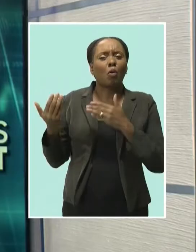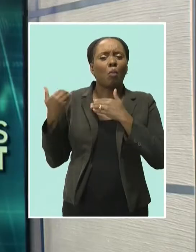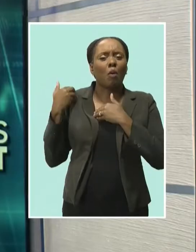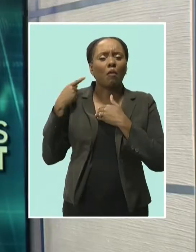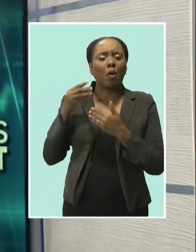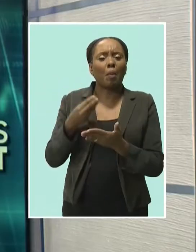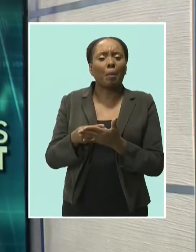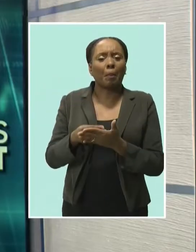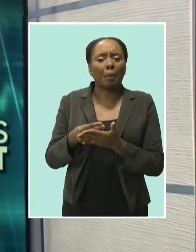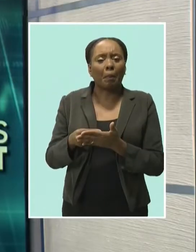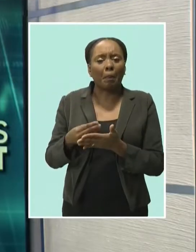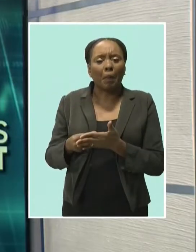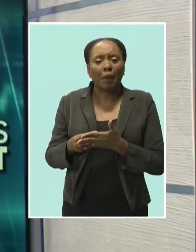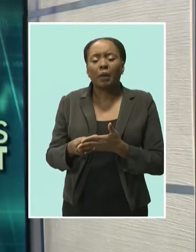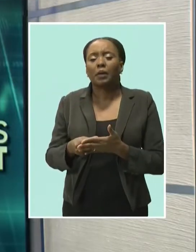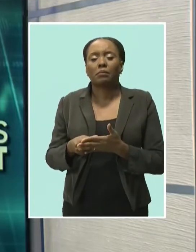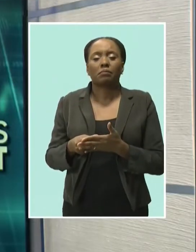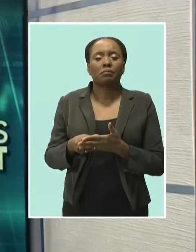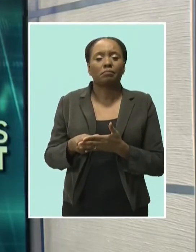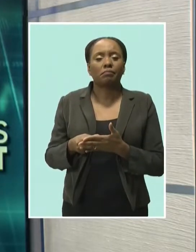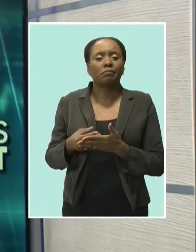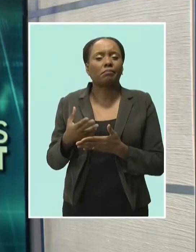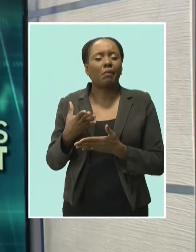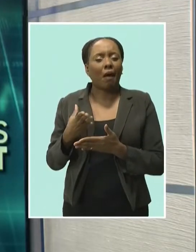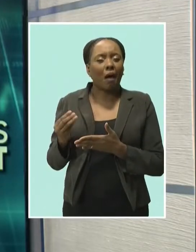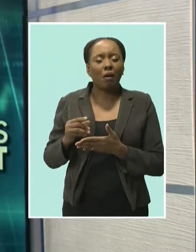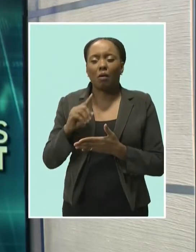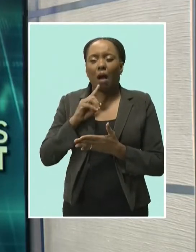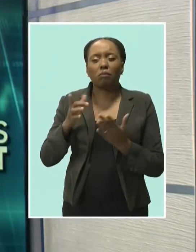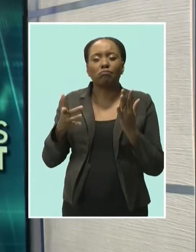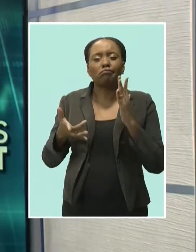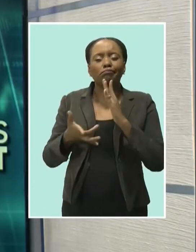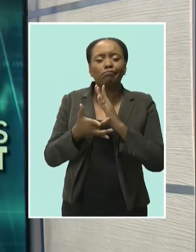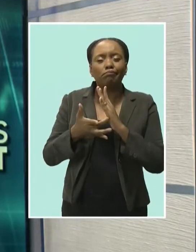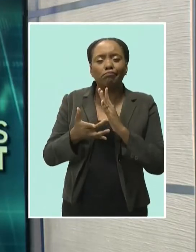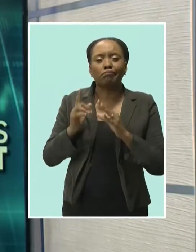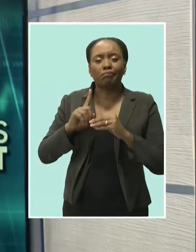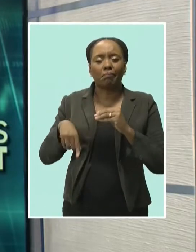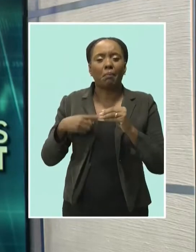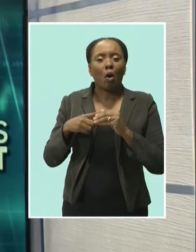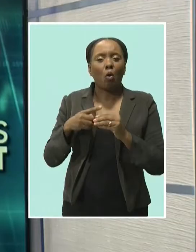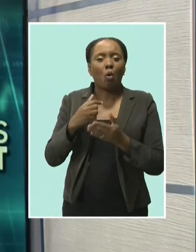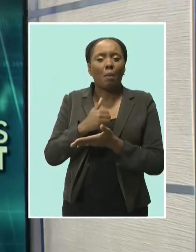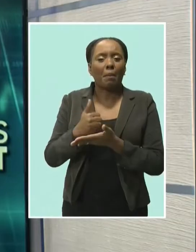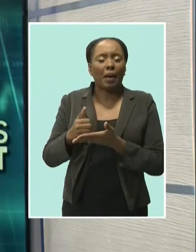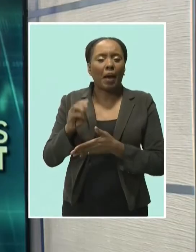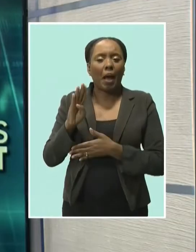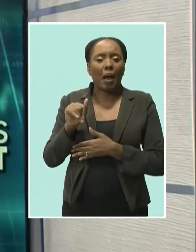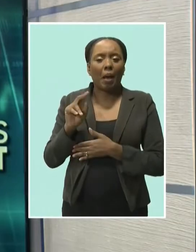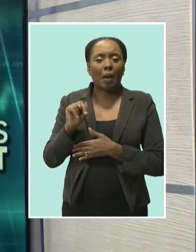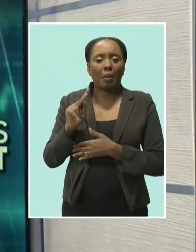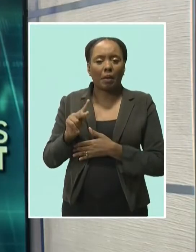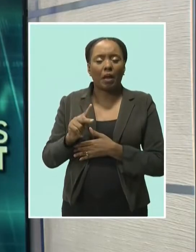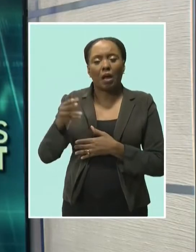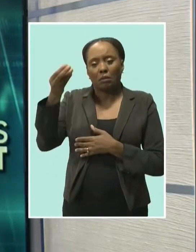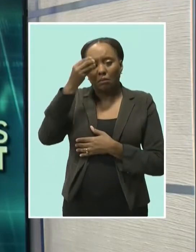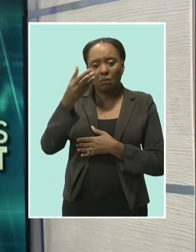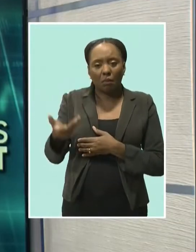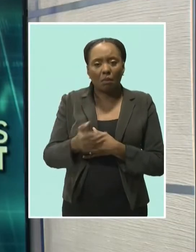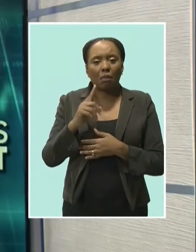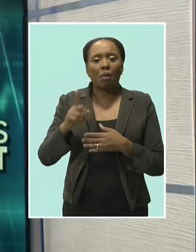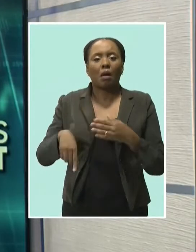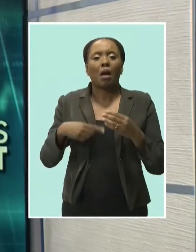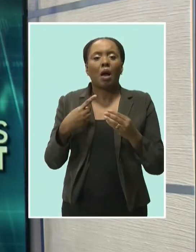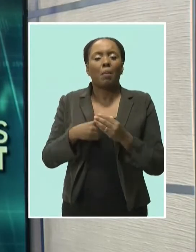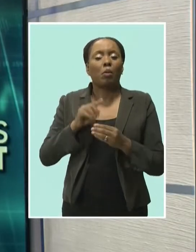-established Green Bank, Dr. Avinash Prasad. He was giving his views on the sector in light of COP26. The finance expert